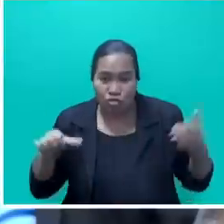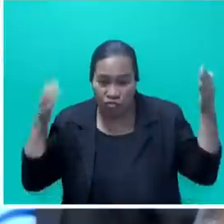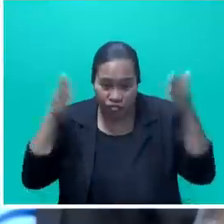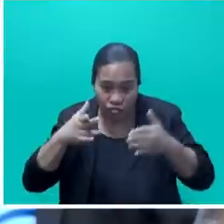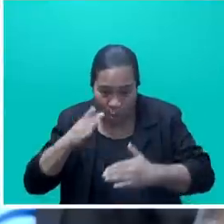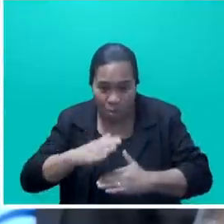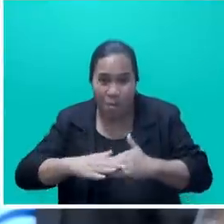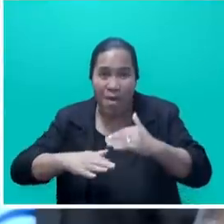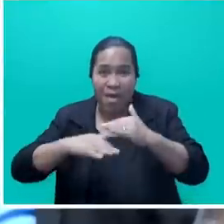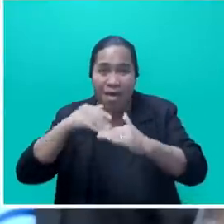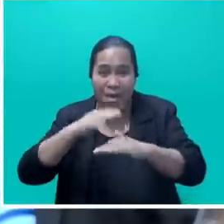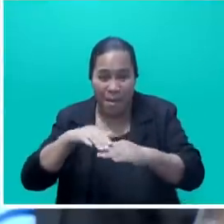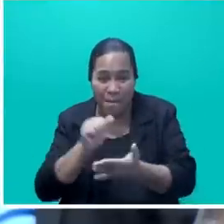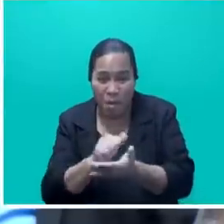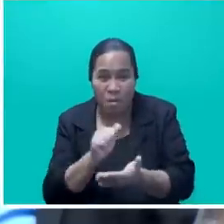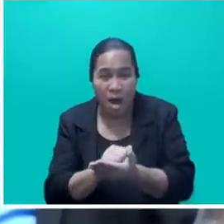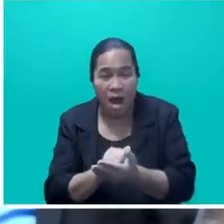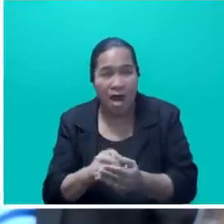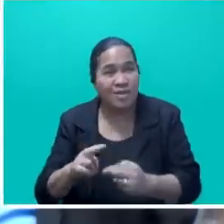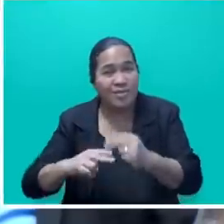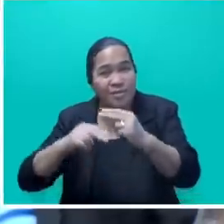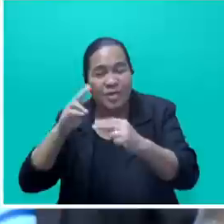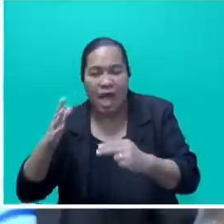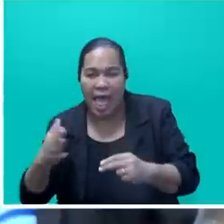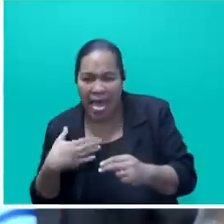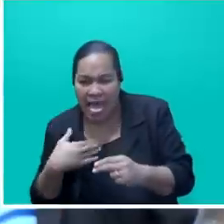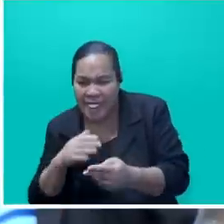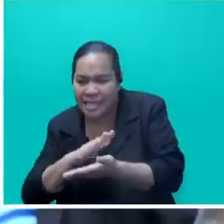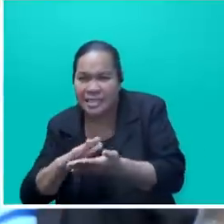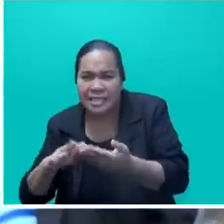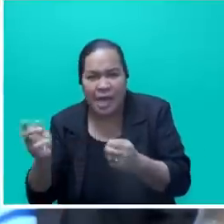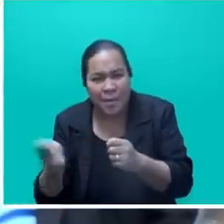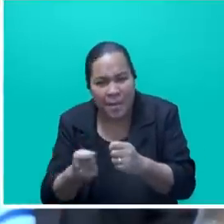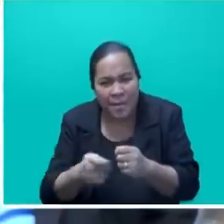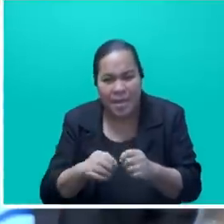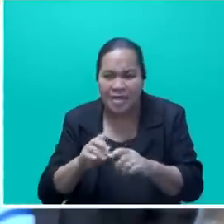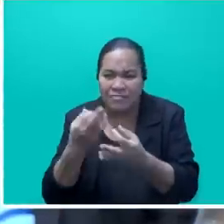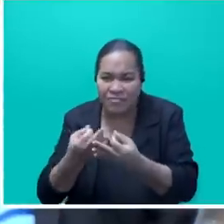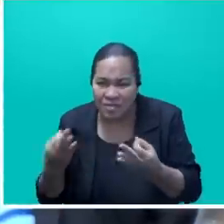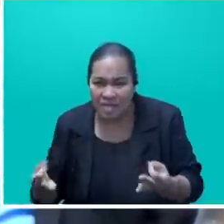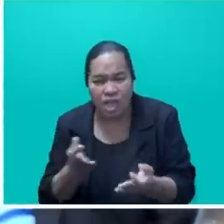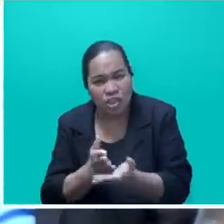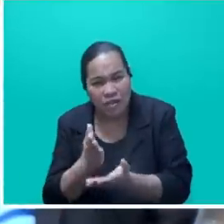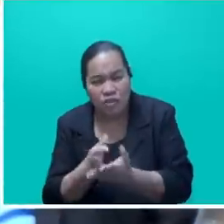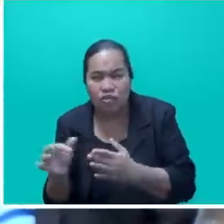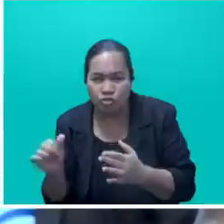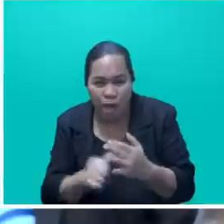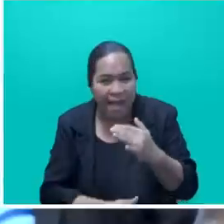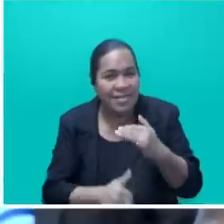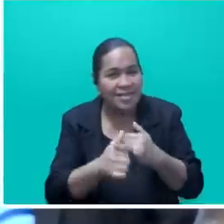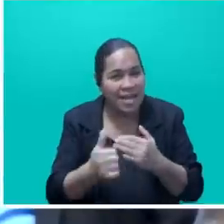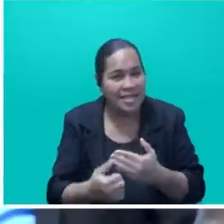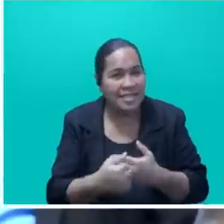giving the people of Fiji basic infrastructure, such as health, adequate health, facilities and services, access to safe